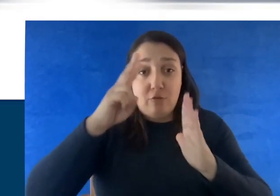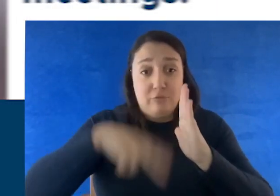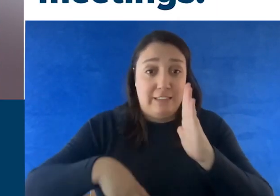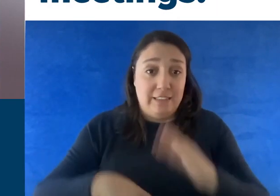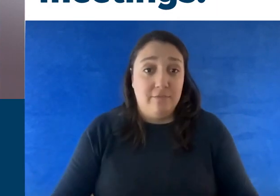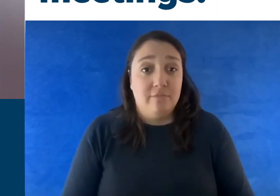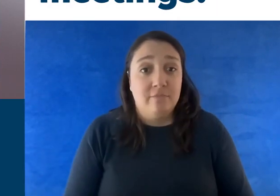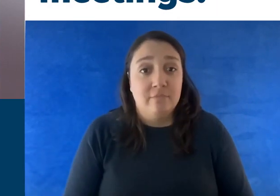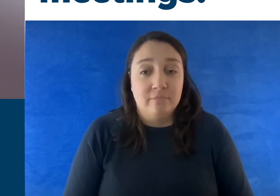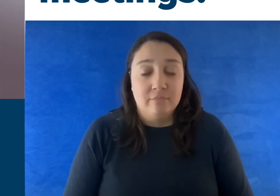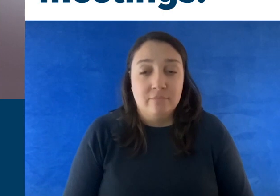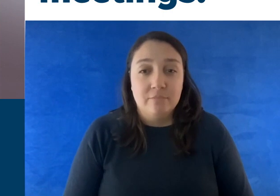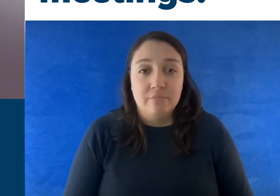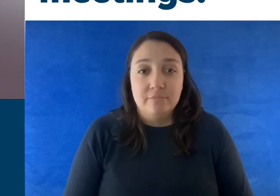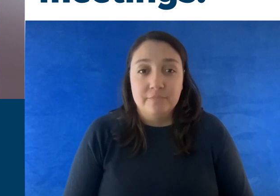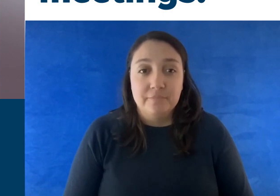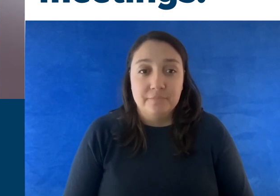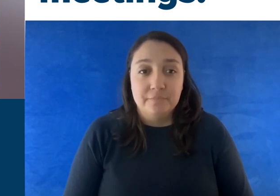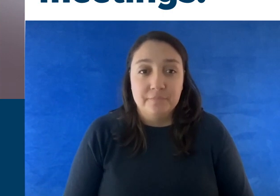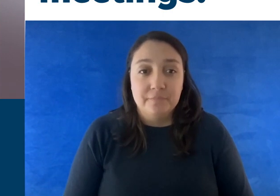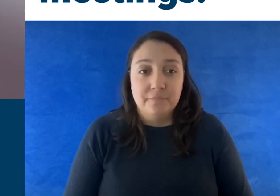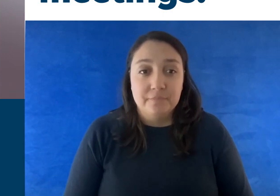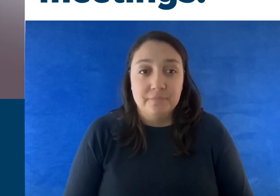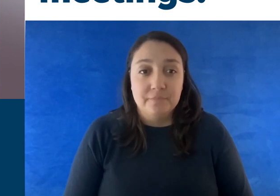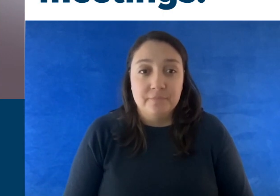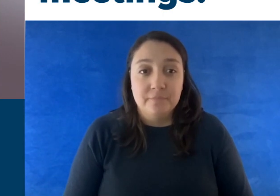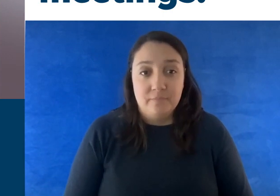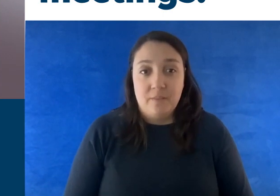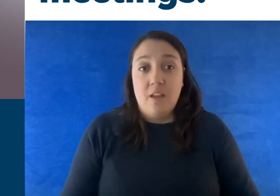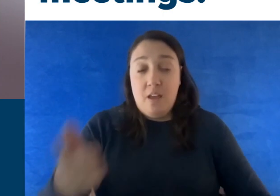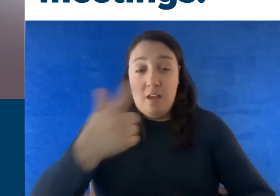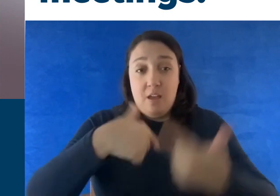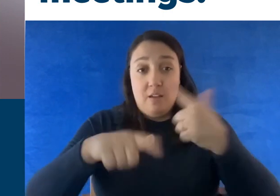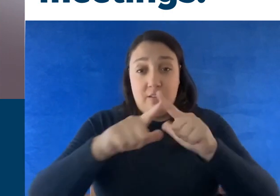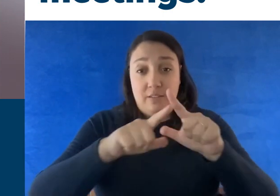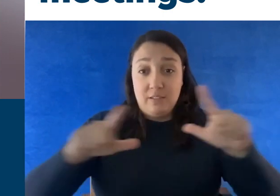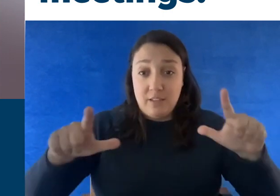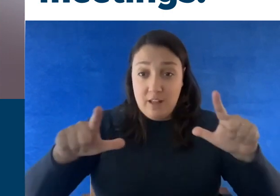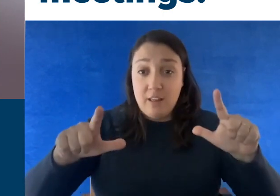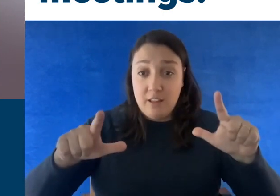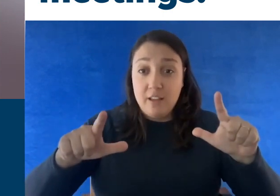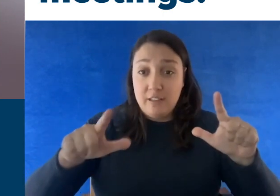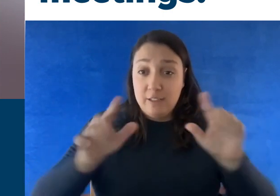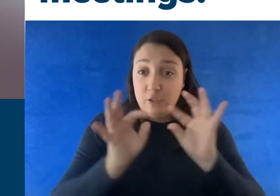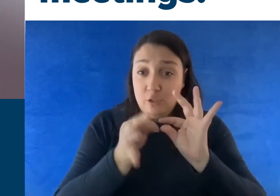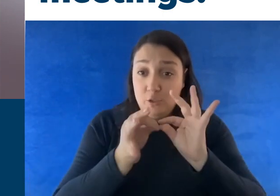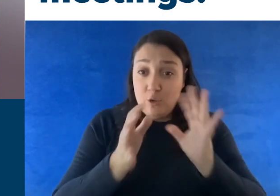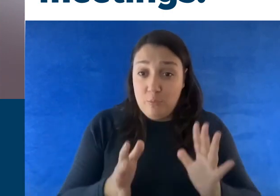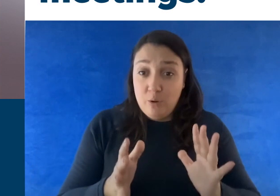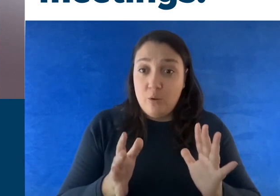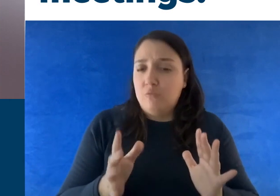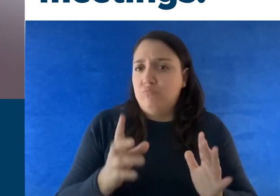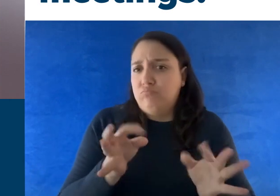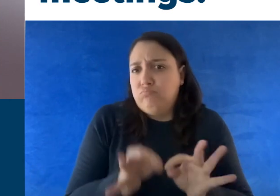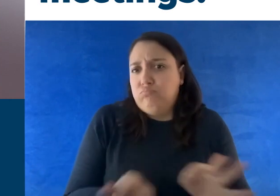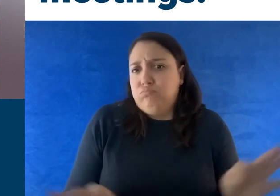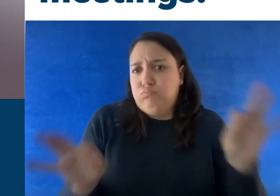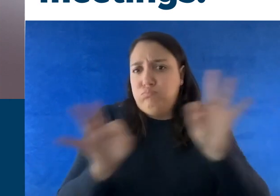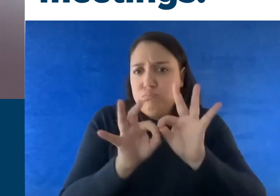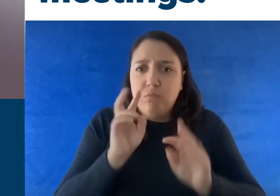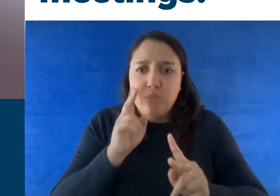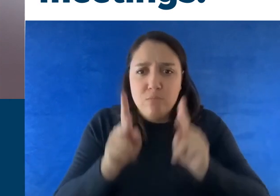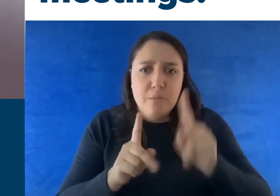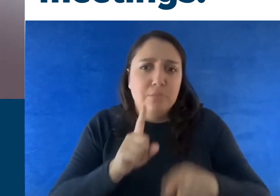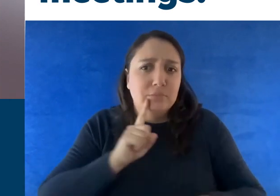signs as a man at a podium speaks. American Sign Language interpretation can be crucial for people who are deaf or hard of